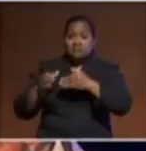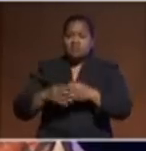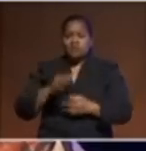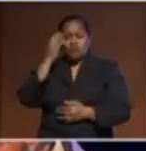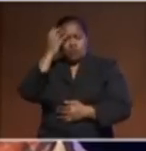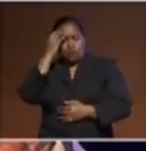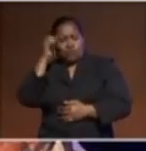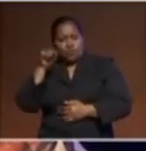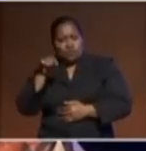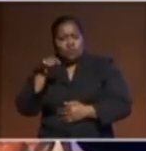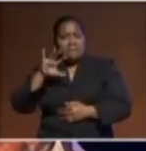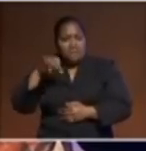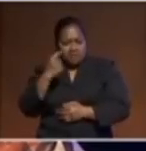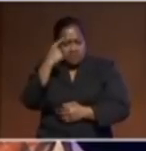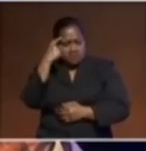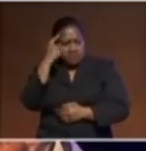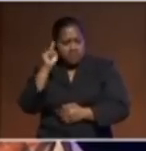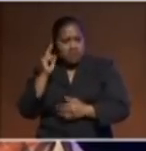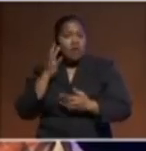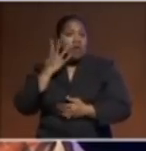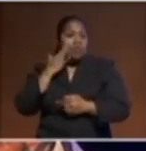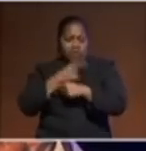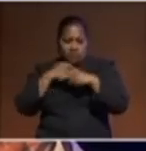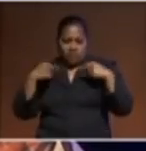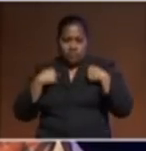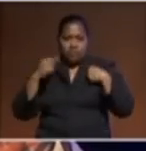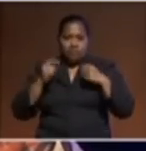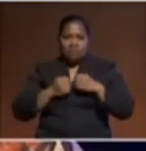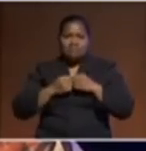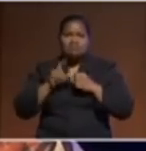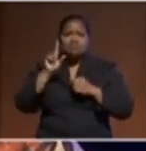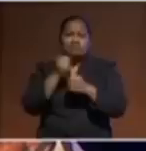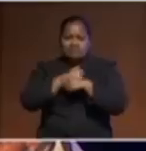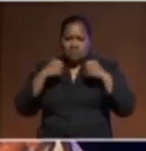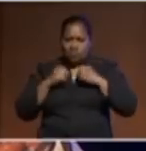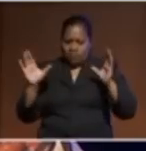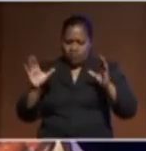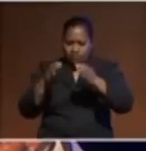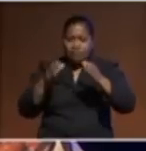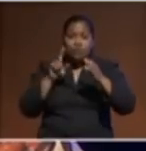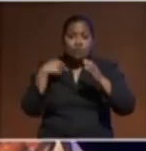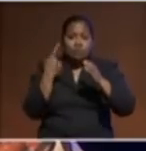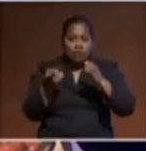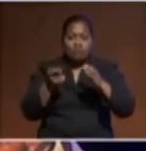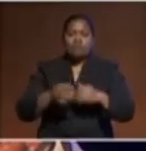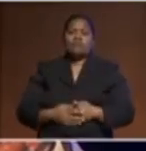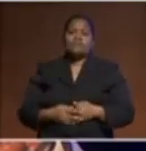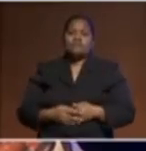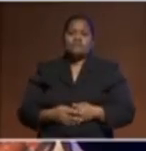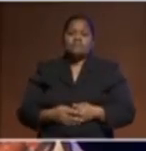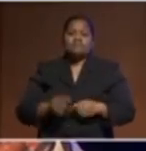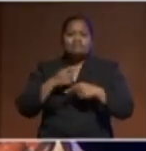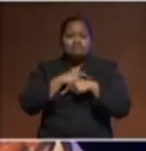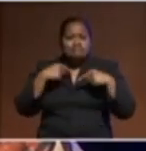consider when we convene for our retreat tomorrow. We gather at an extraordinary time in history.